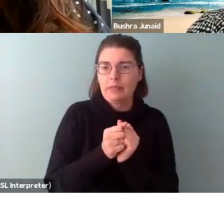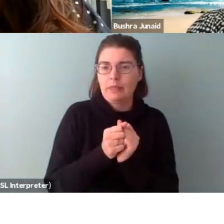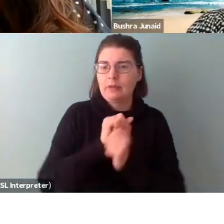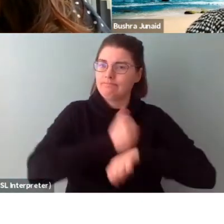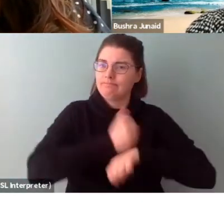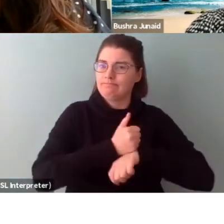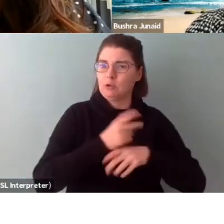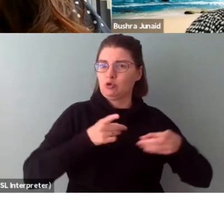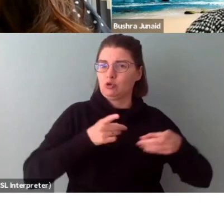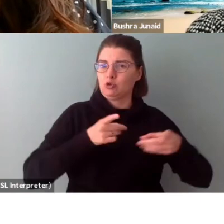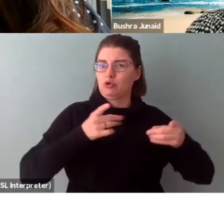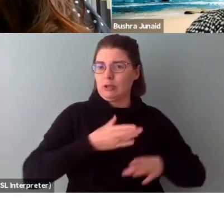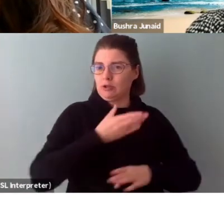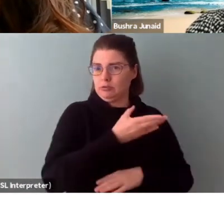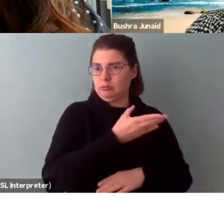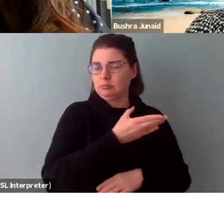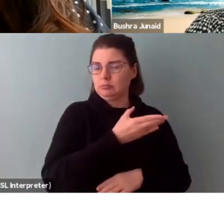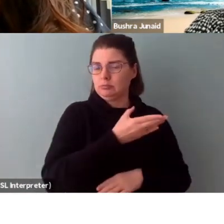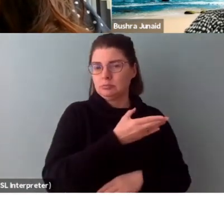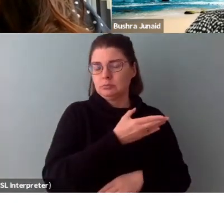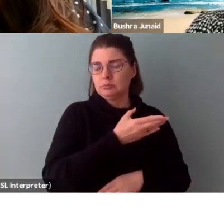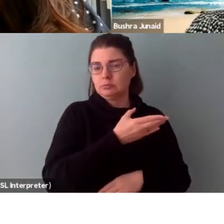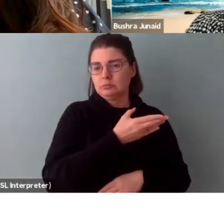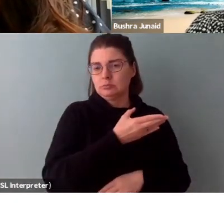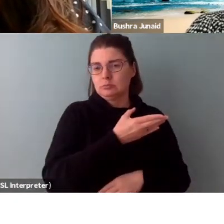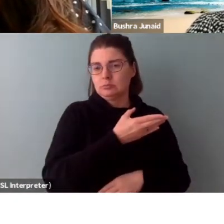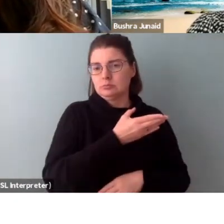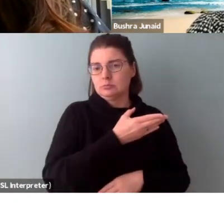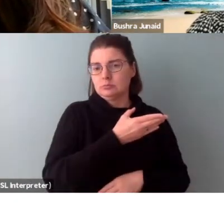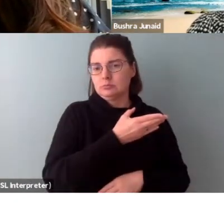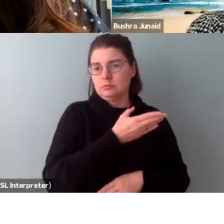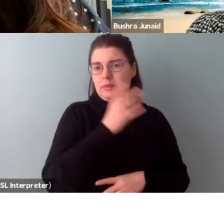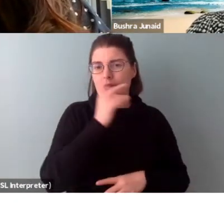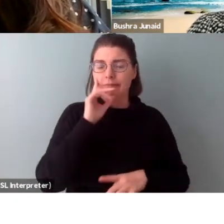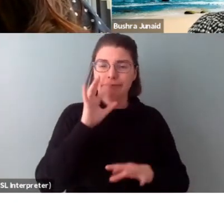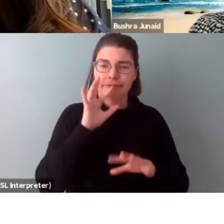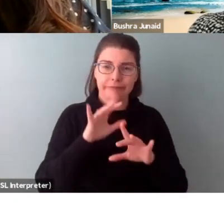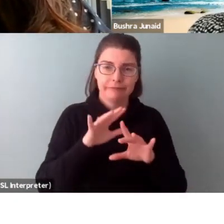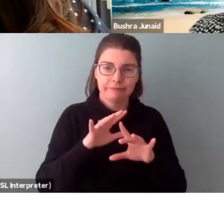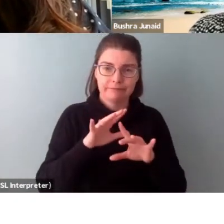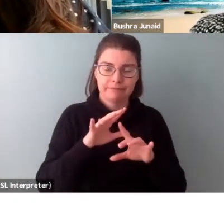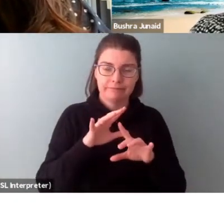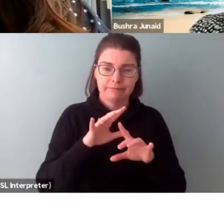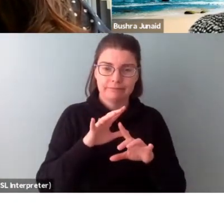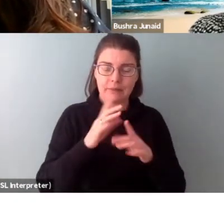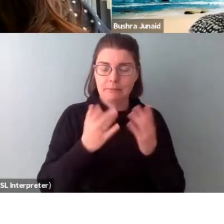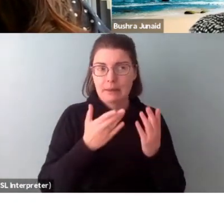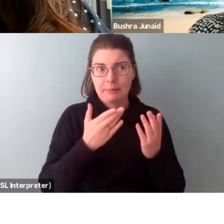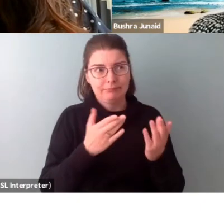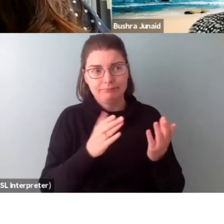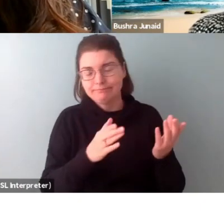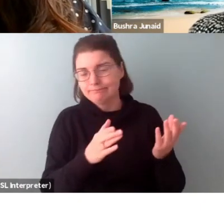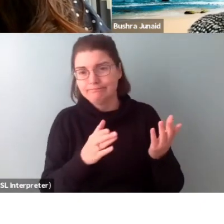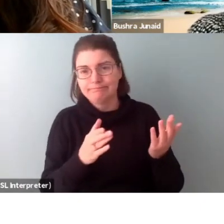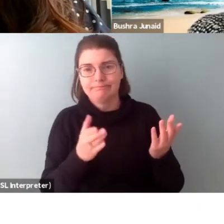director. So, you know, the various artists on the board, and you might be bringing in other,